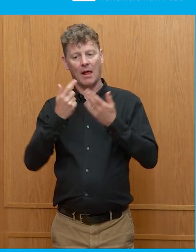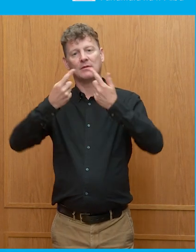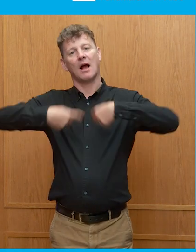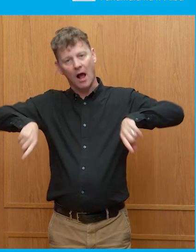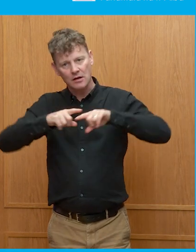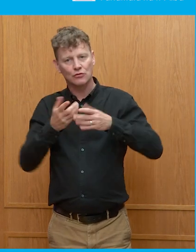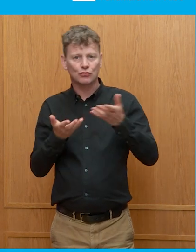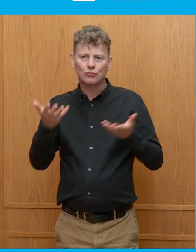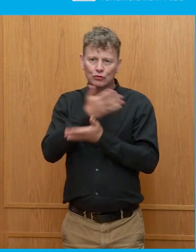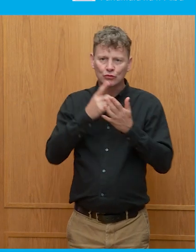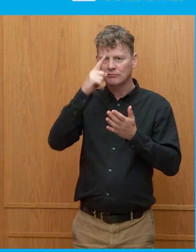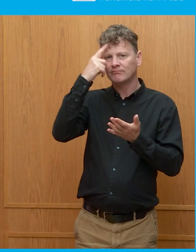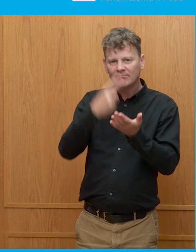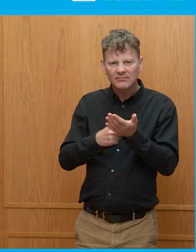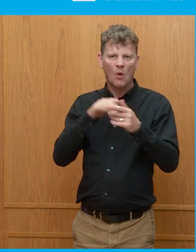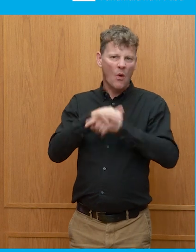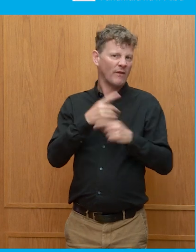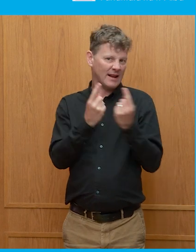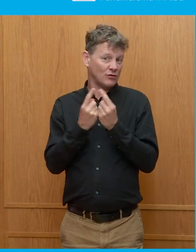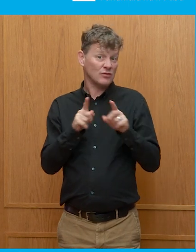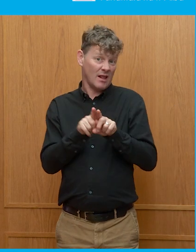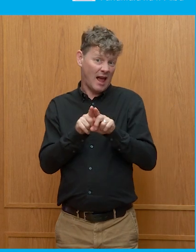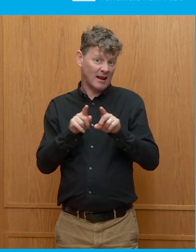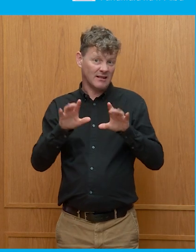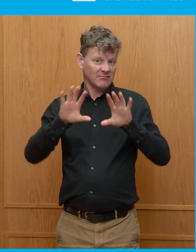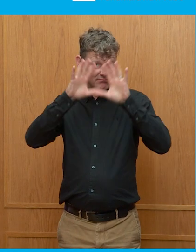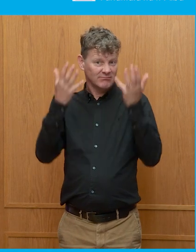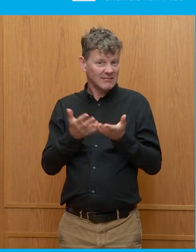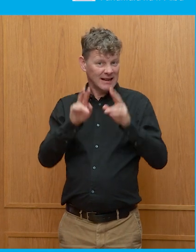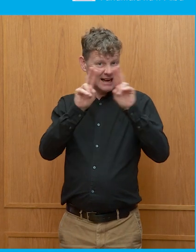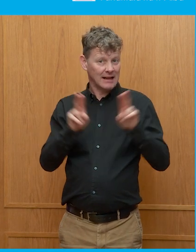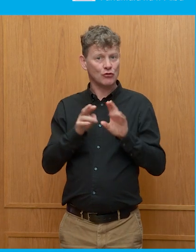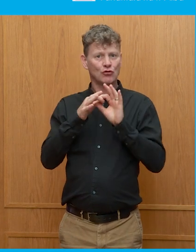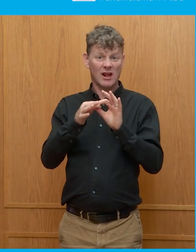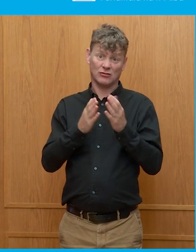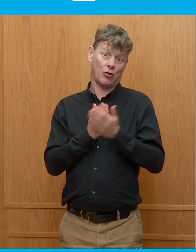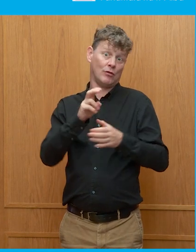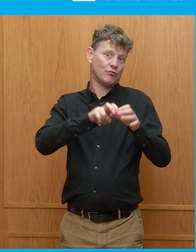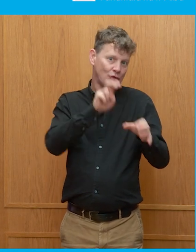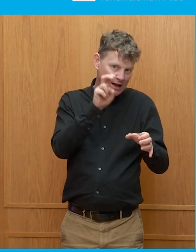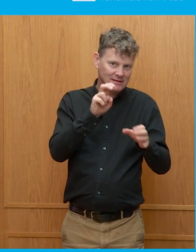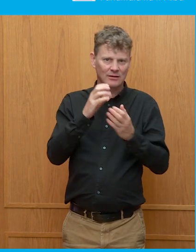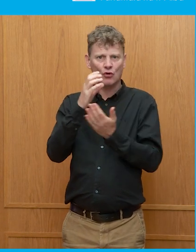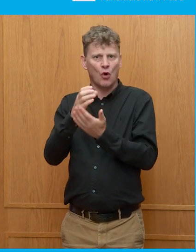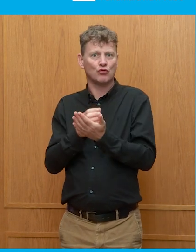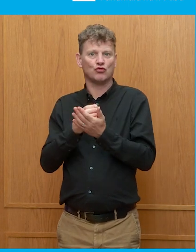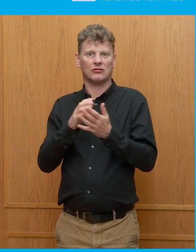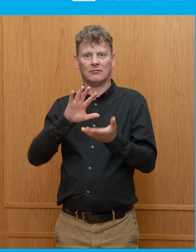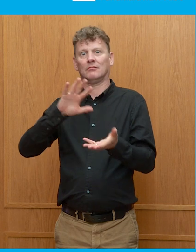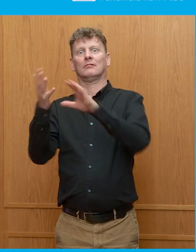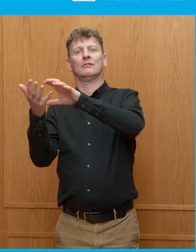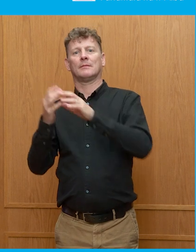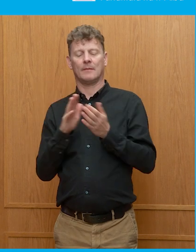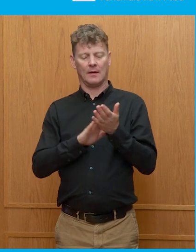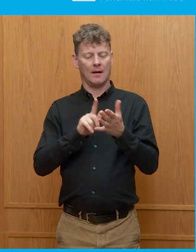determinations about issues like international relations, particularly during the whole Brexit and constitutional kind of period. Mark